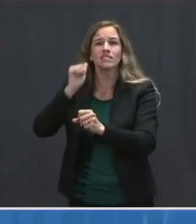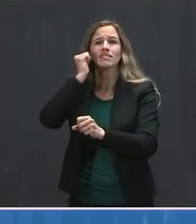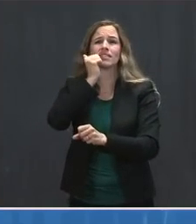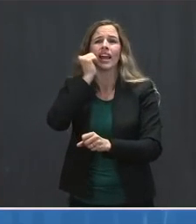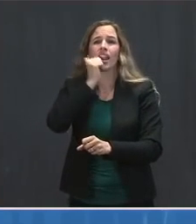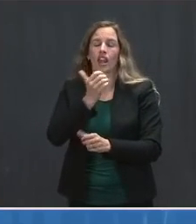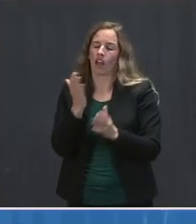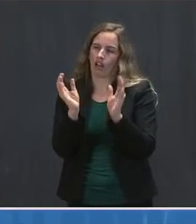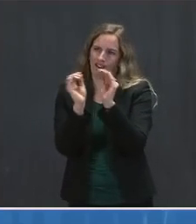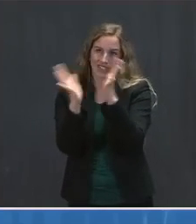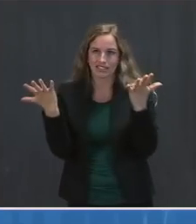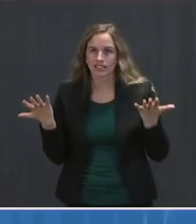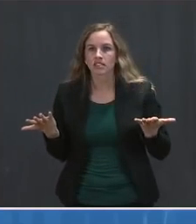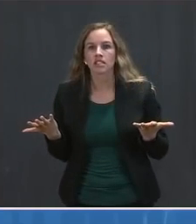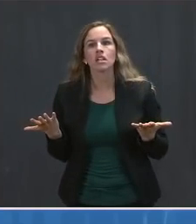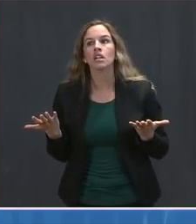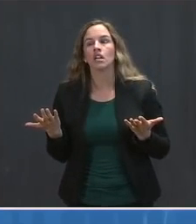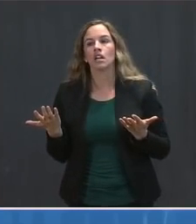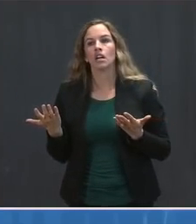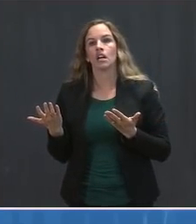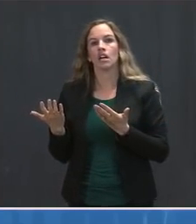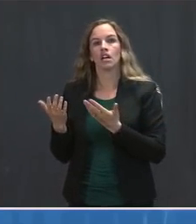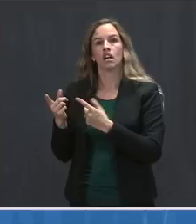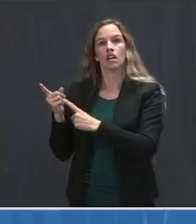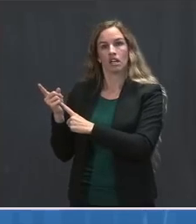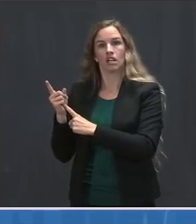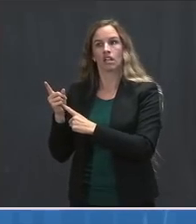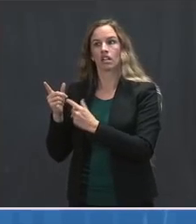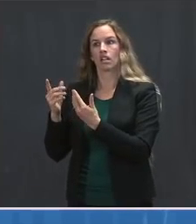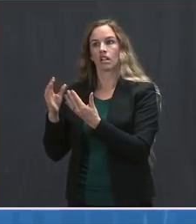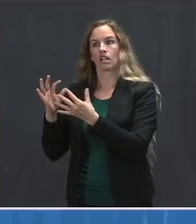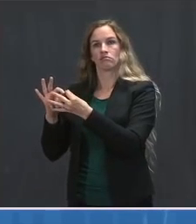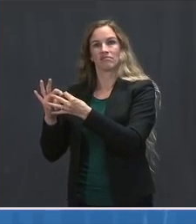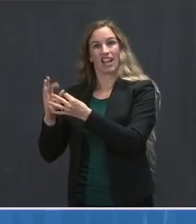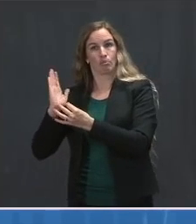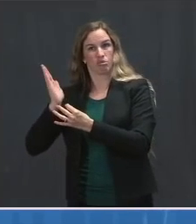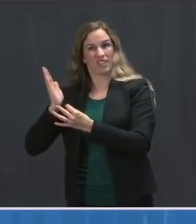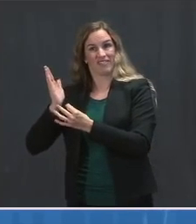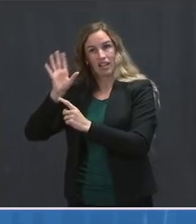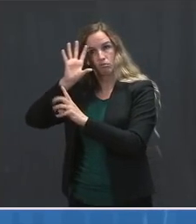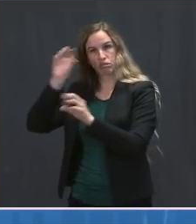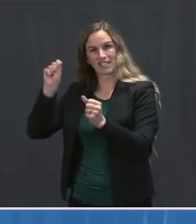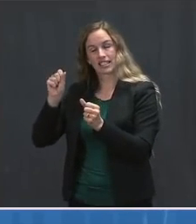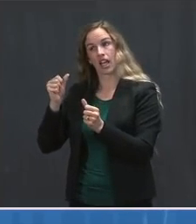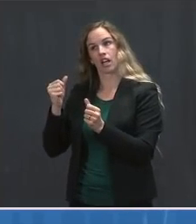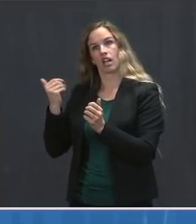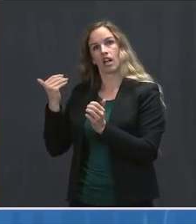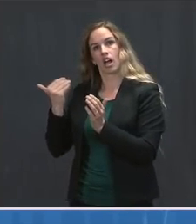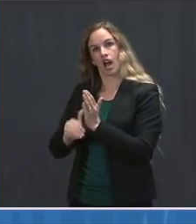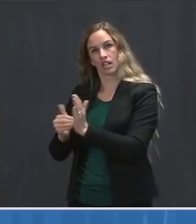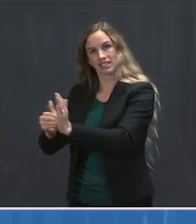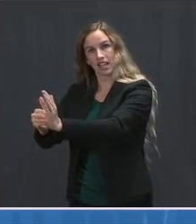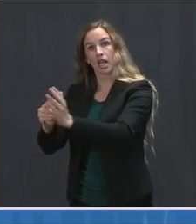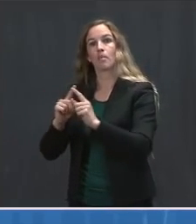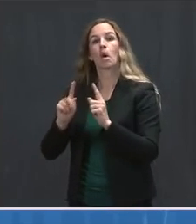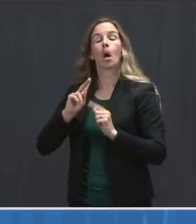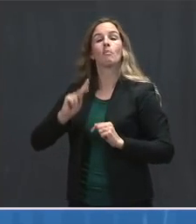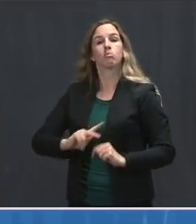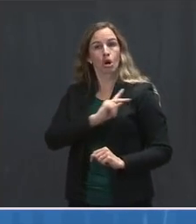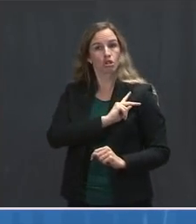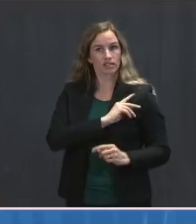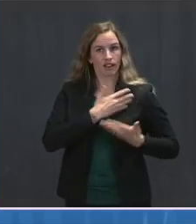because you have Jeff Zients briefing him continually. But personally, as a member of the team, together with